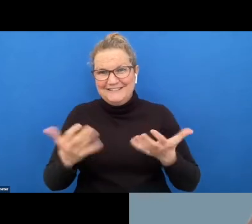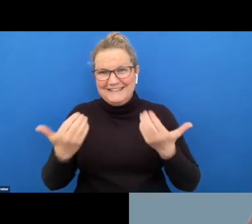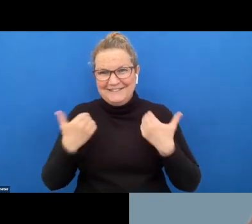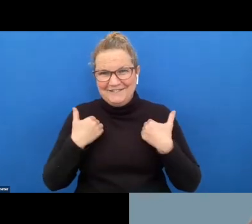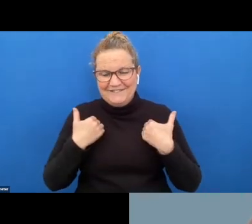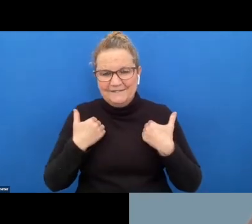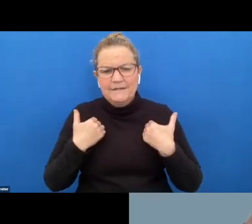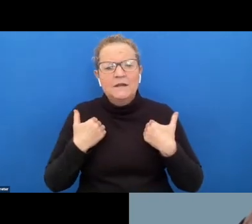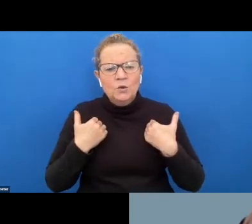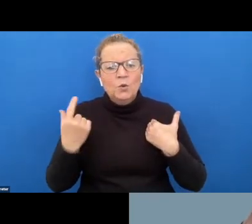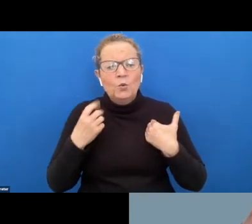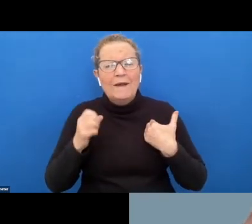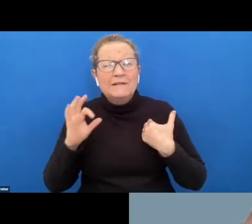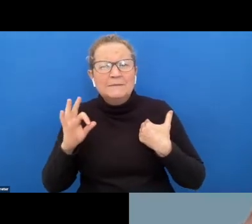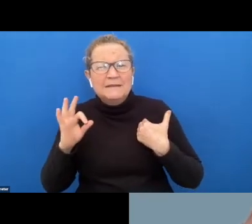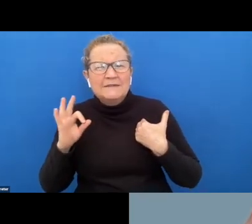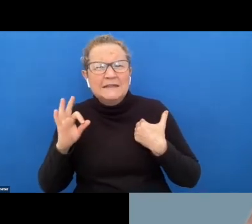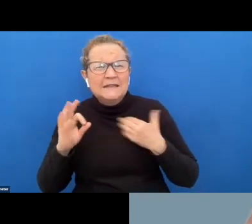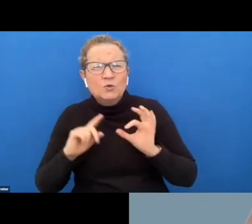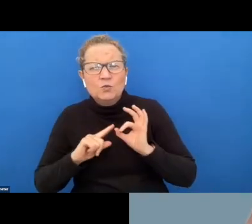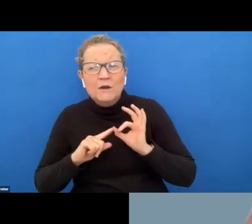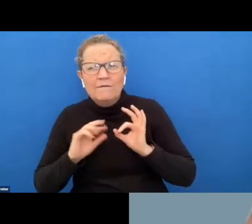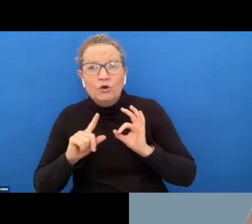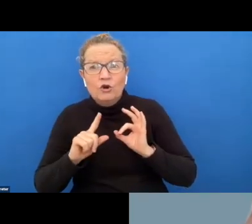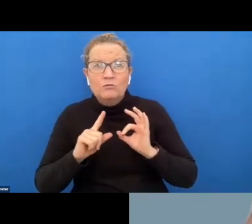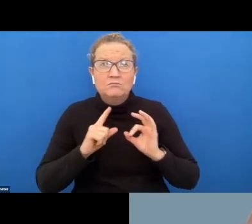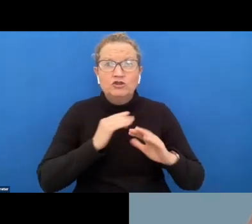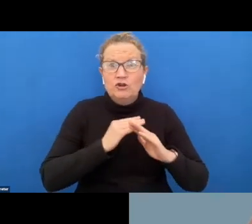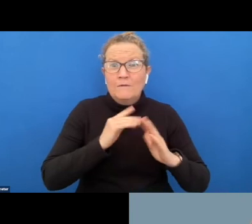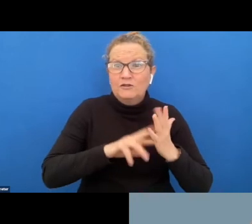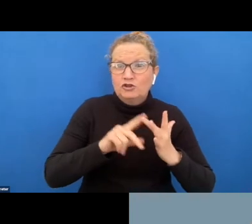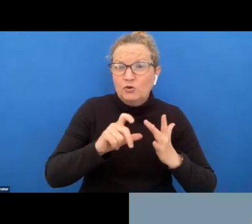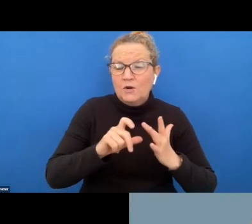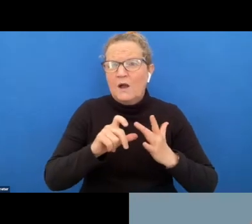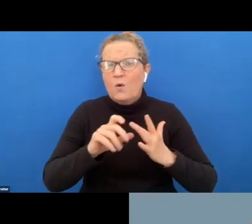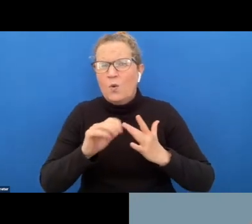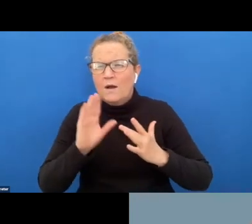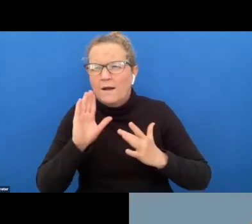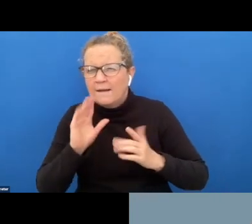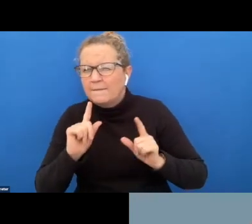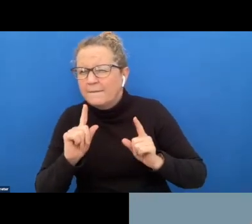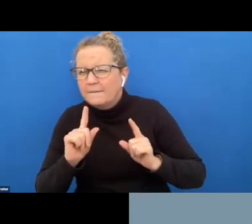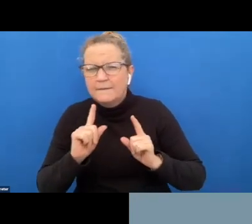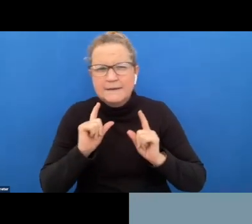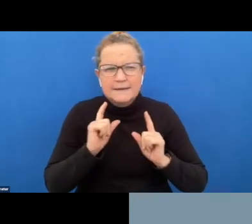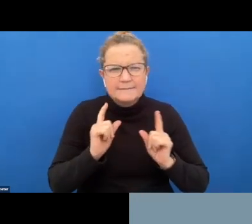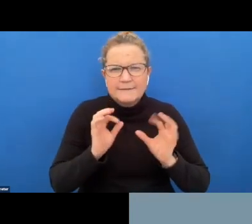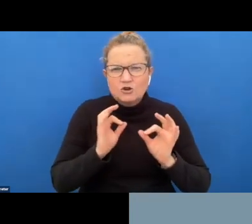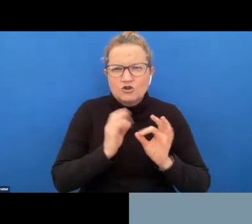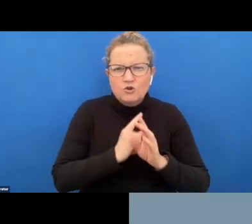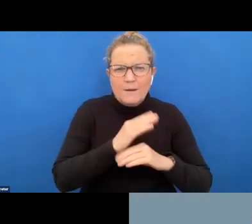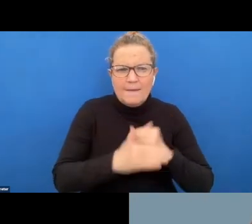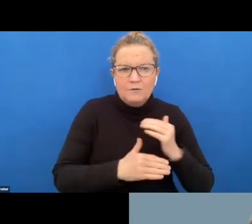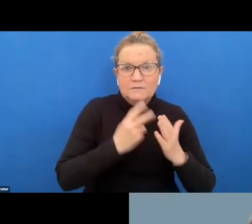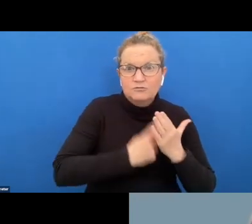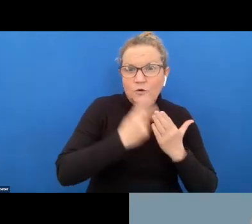specific questions for michael about um jobs victoria or about what they've just heard um particularly those programs or the incentives uh then